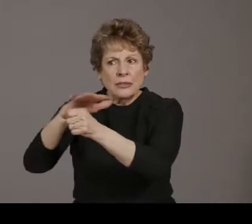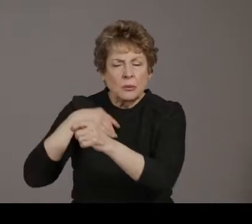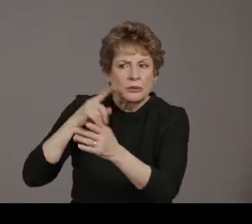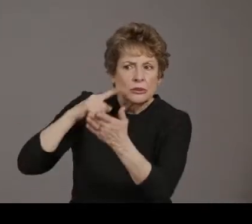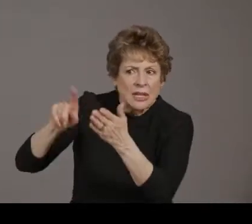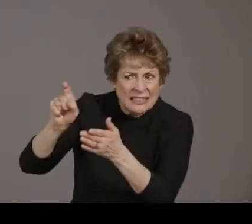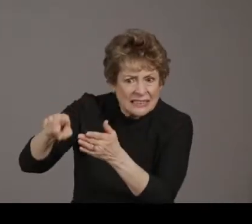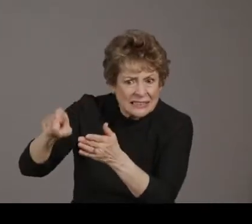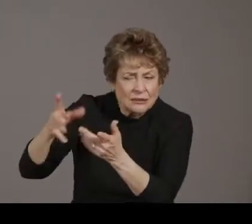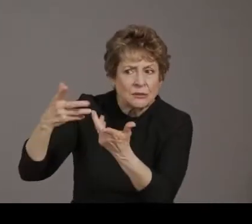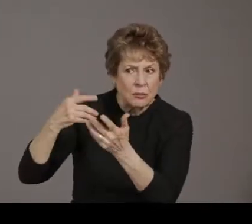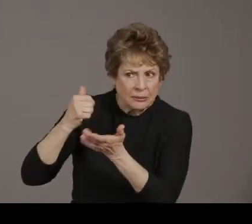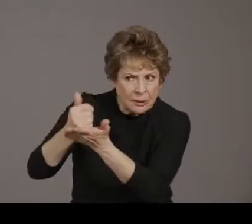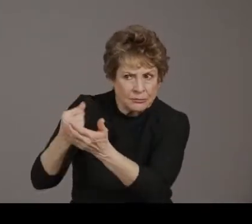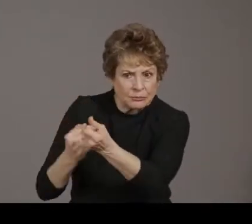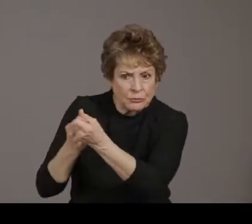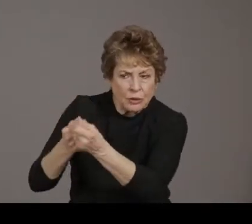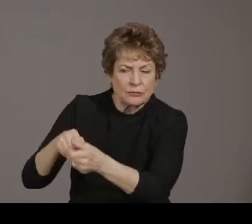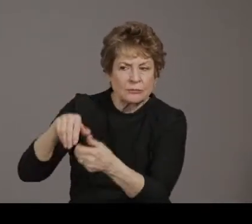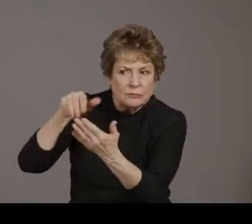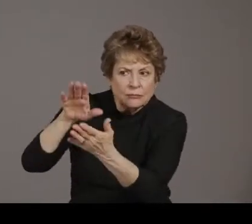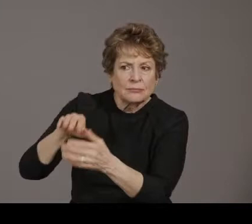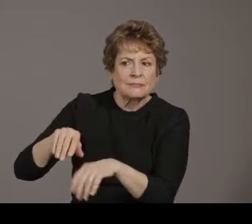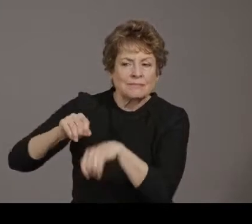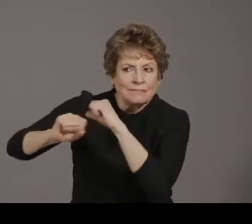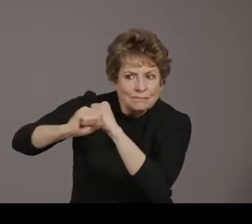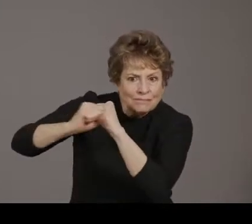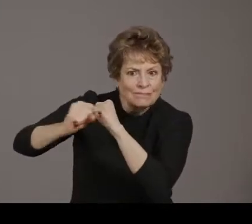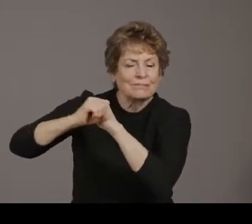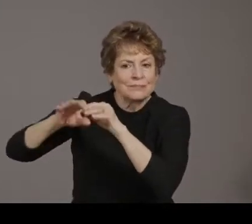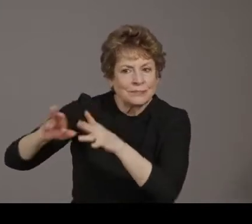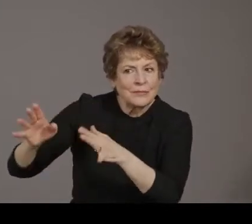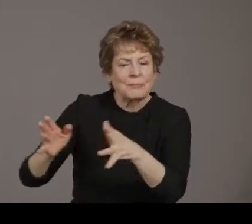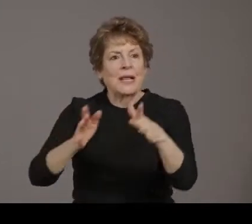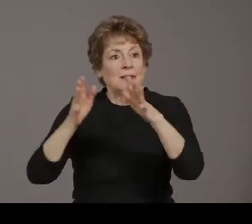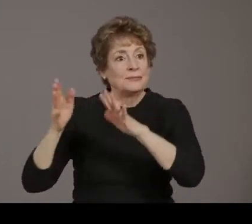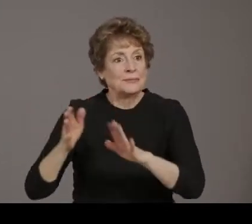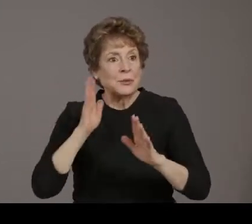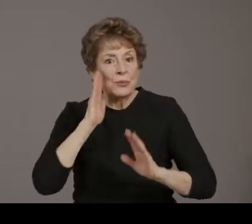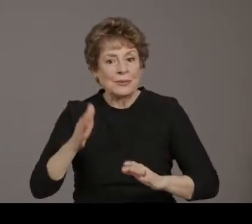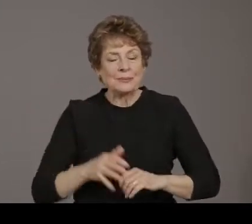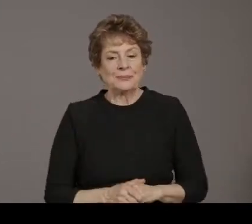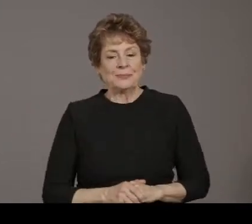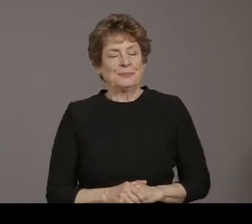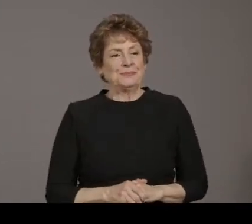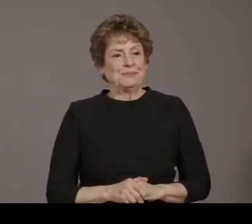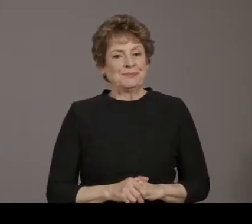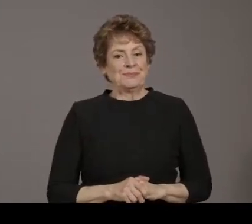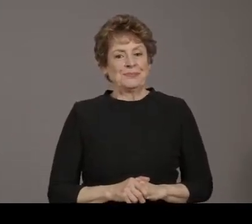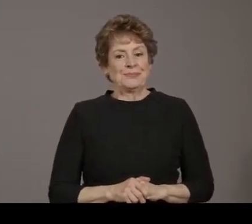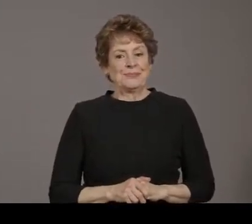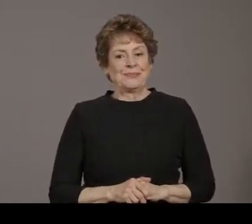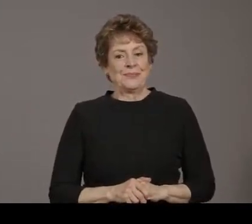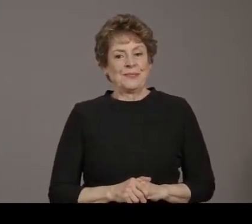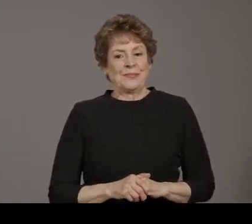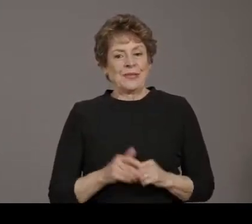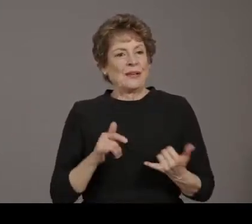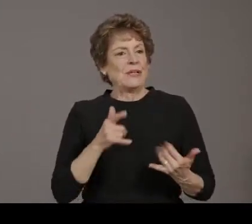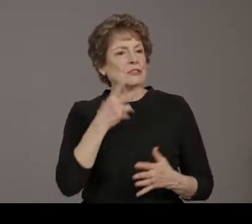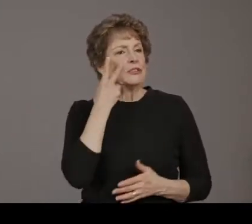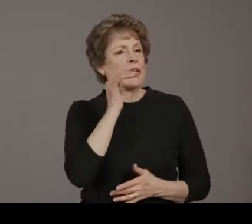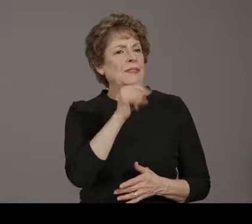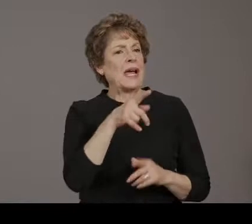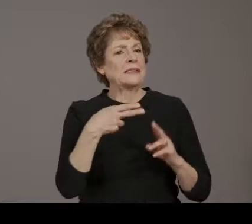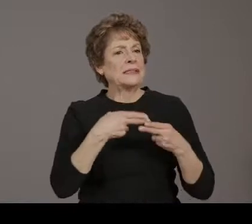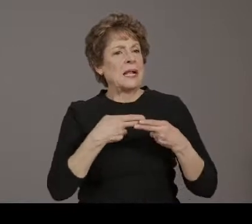we're also going to be you might have seen some of this. So I apologize if you already have, but we will be using our roll